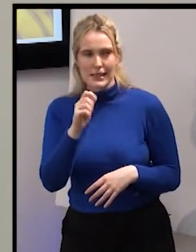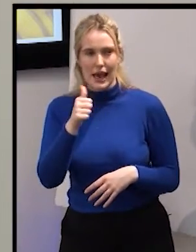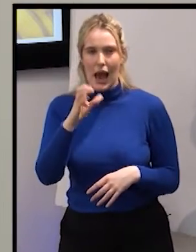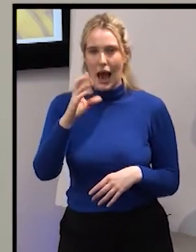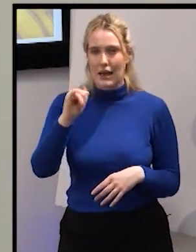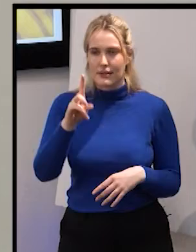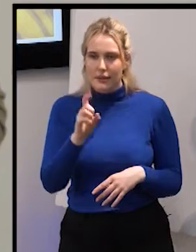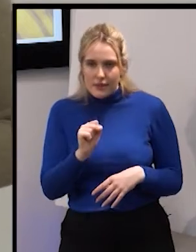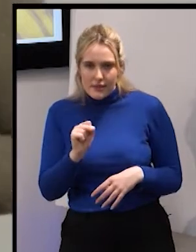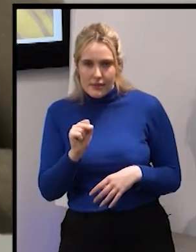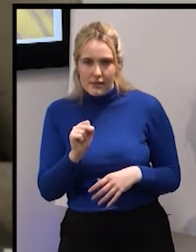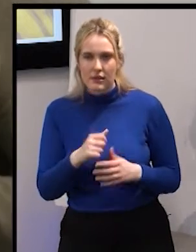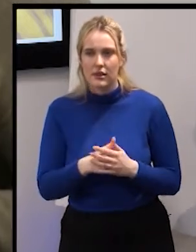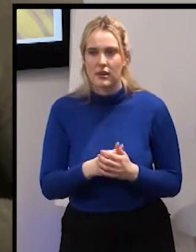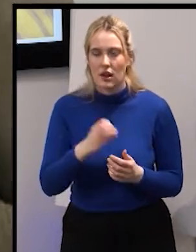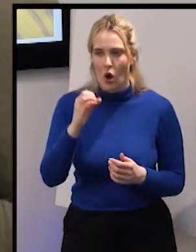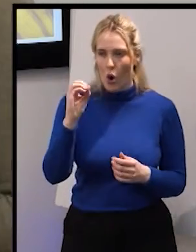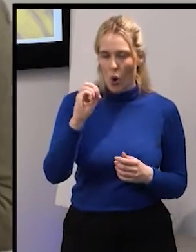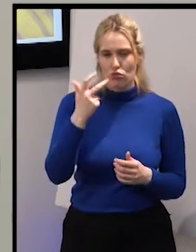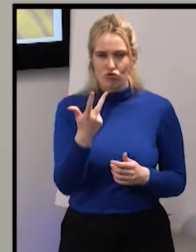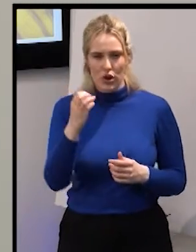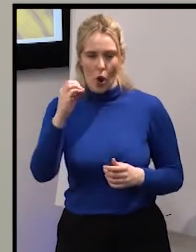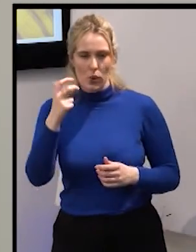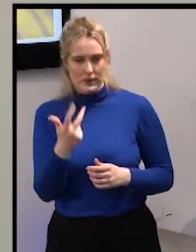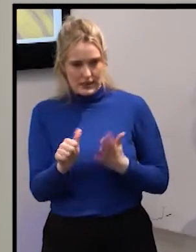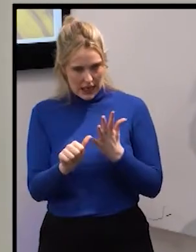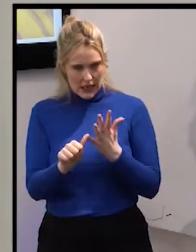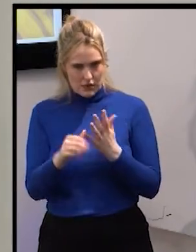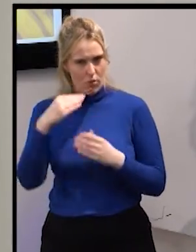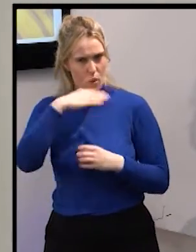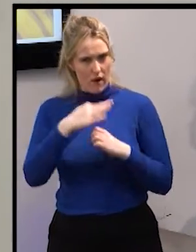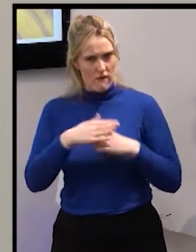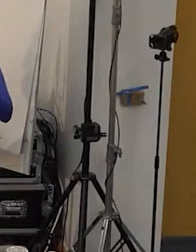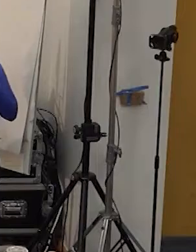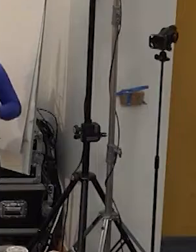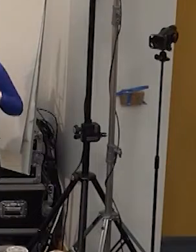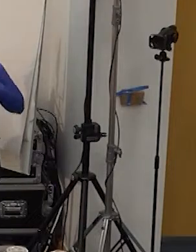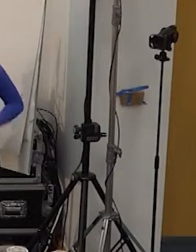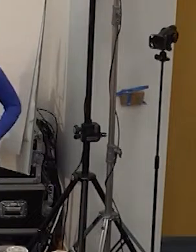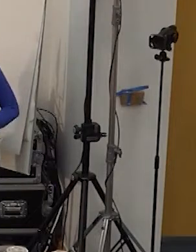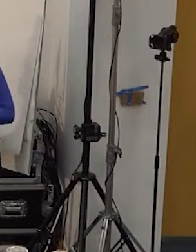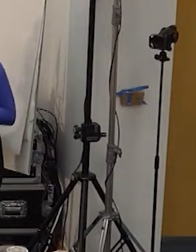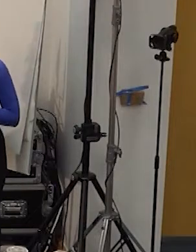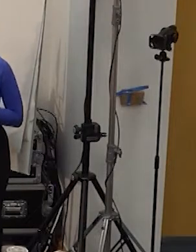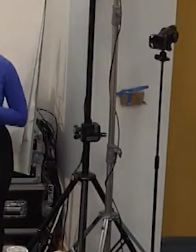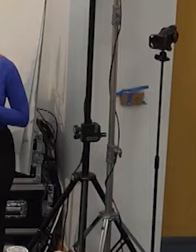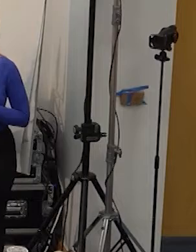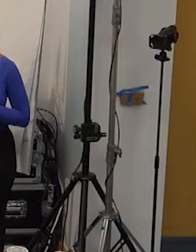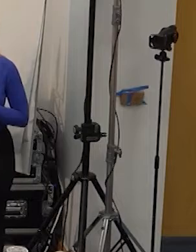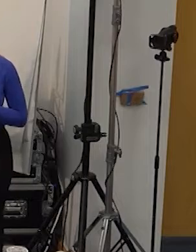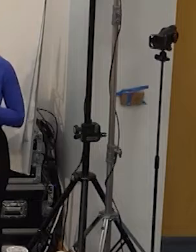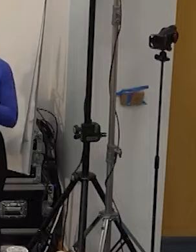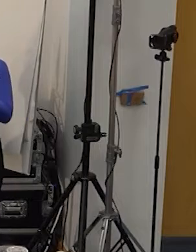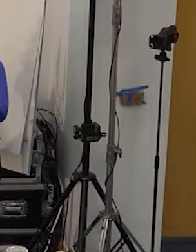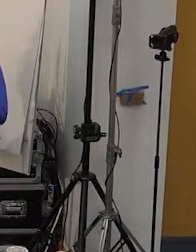let's say the omega 3 and omega 6 that we all know about it and on top of that the